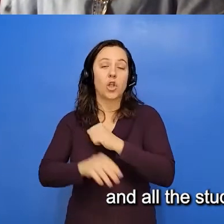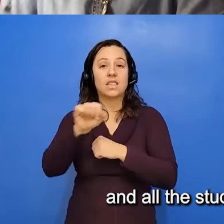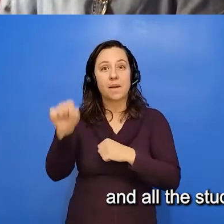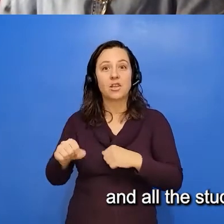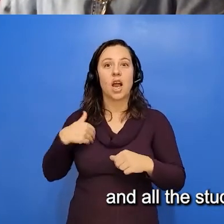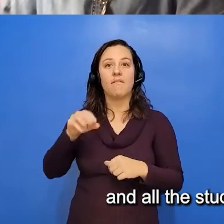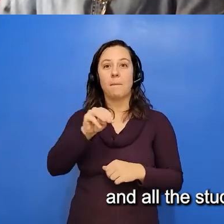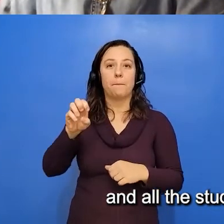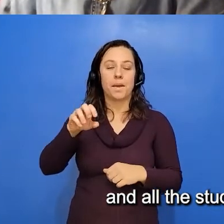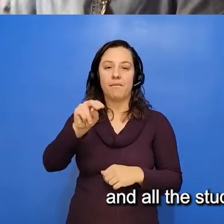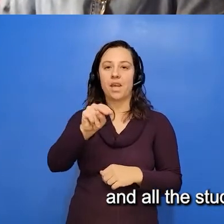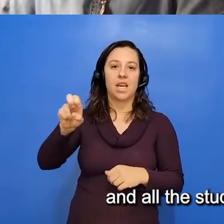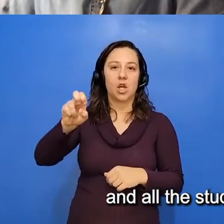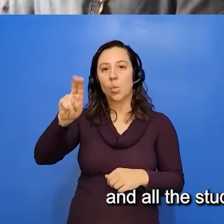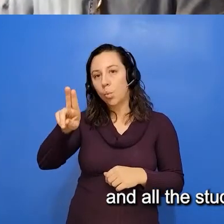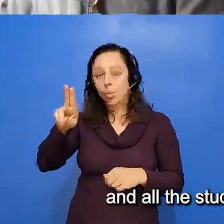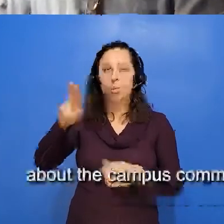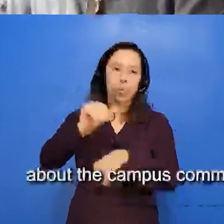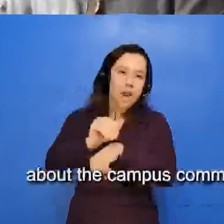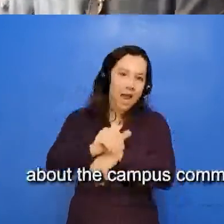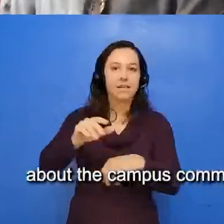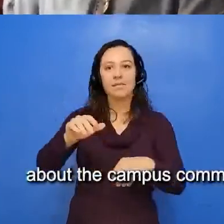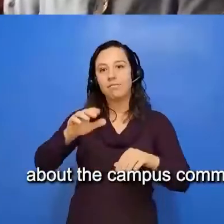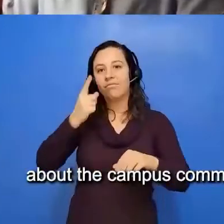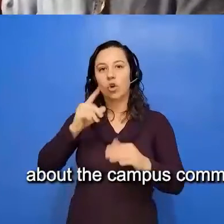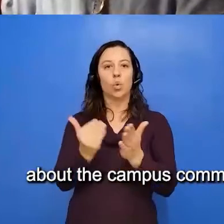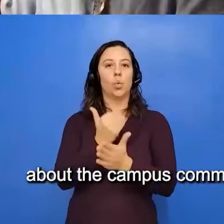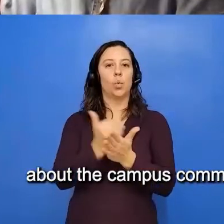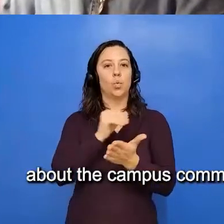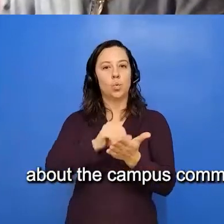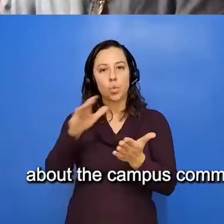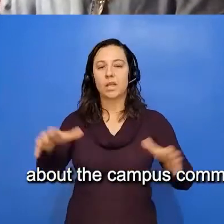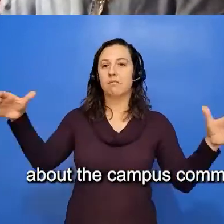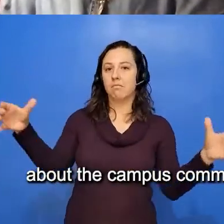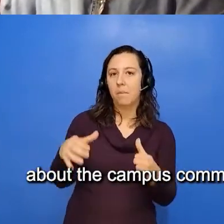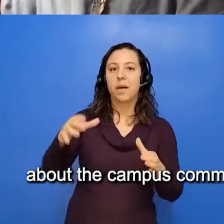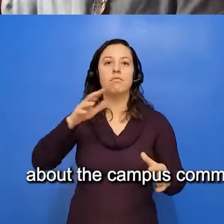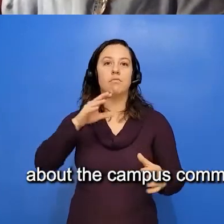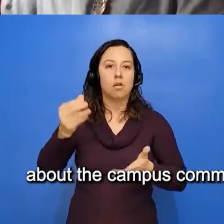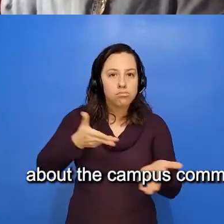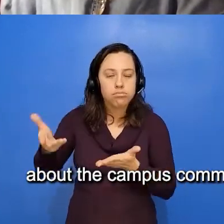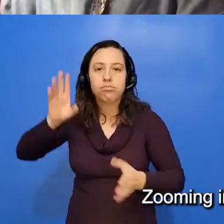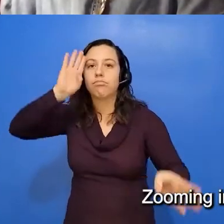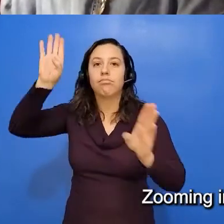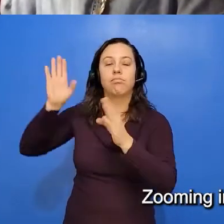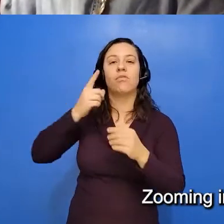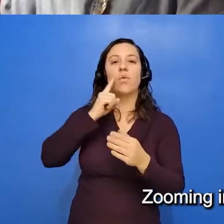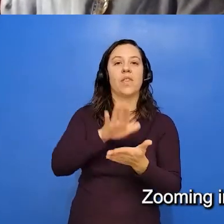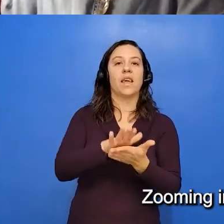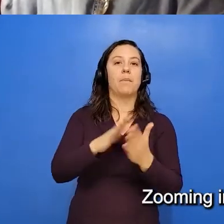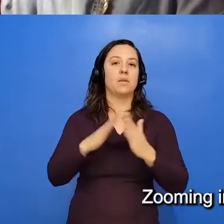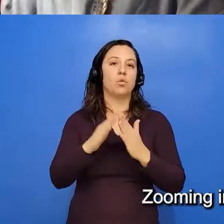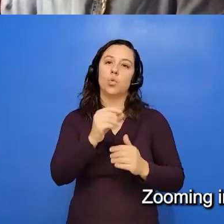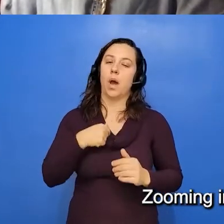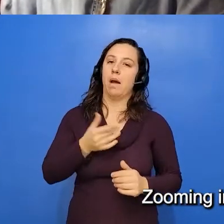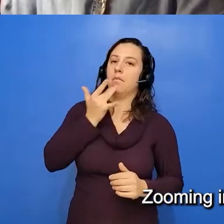campus and all new students, they come in to greet and to learn about the campus community. So I, like I said, I have the really good fortune